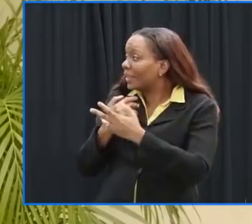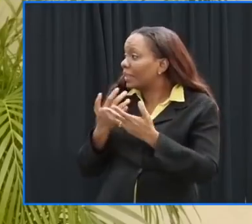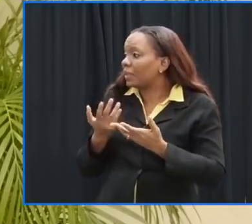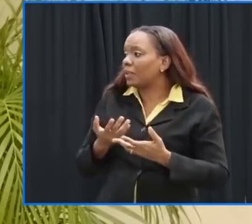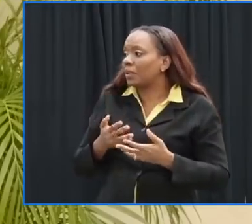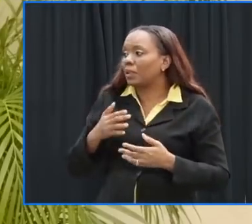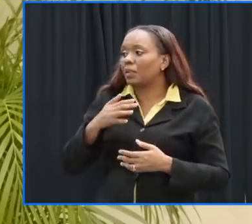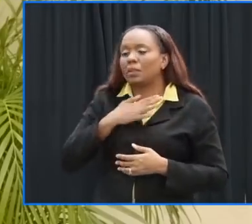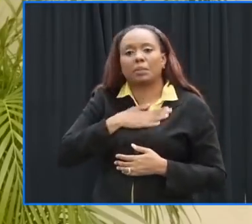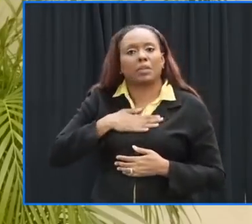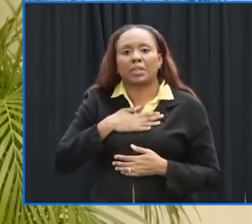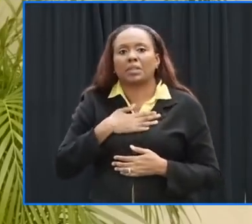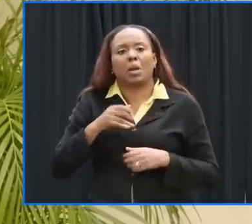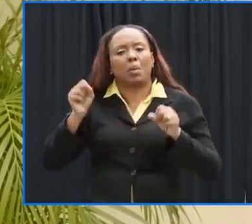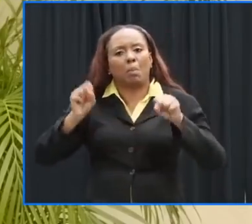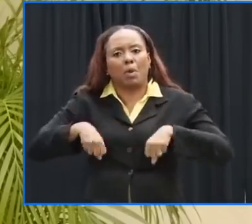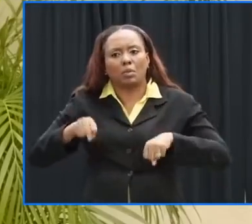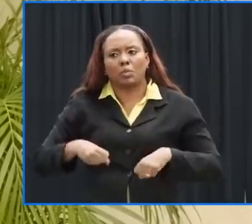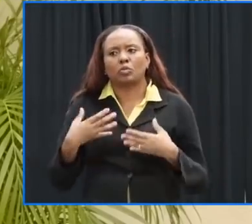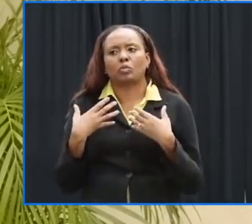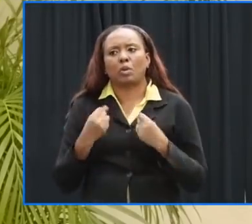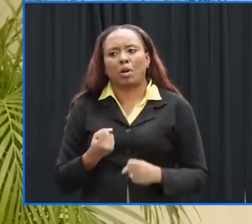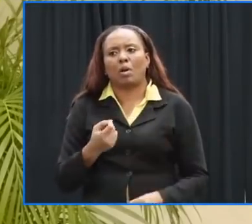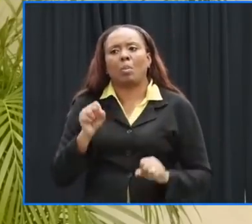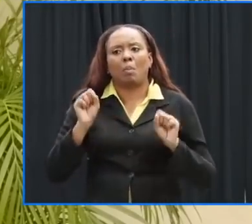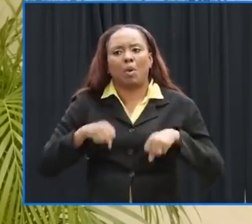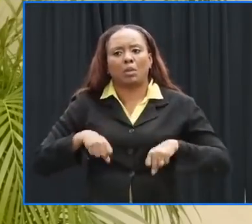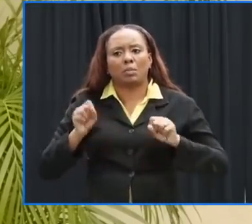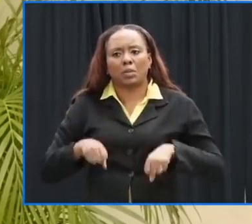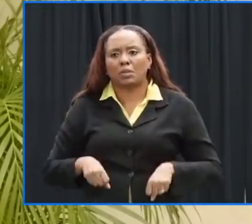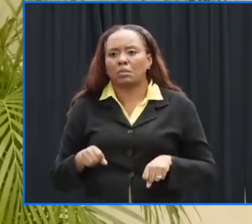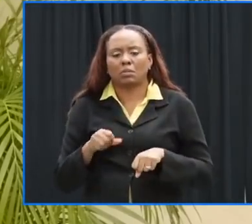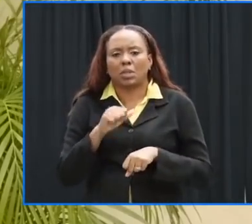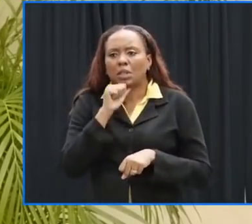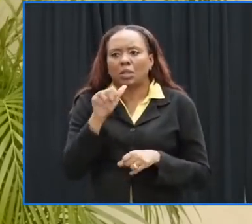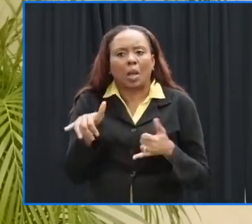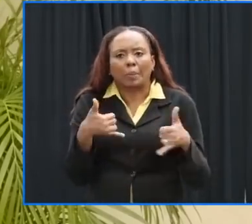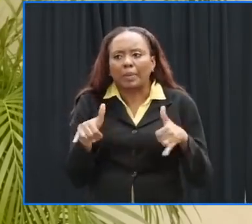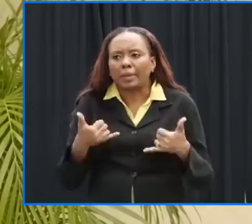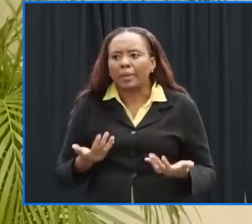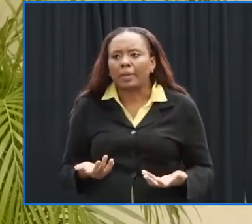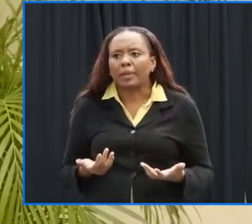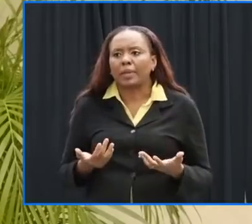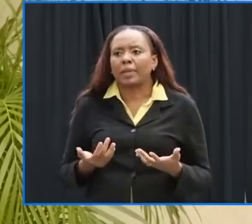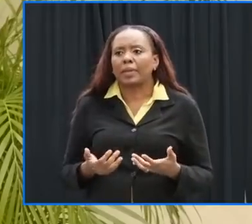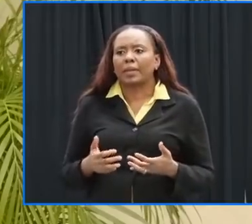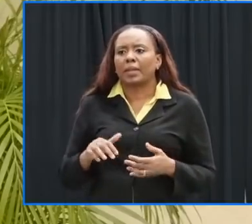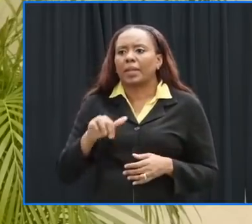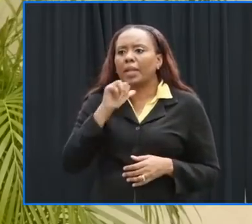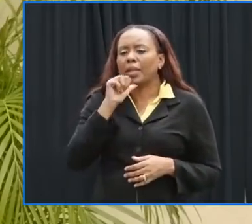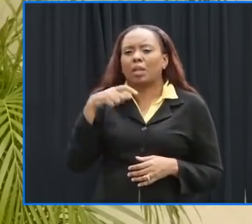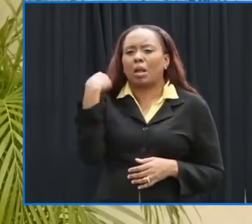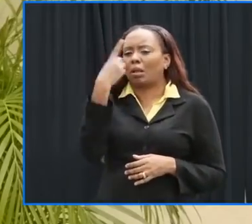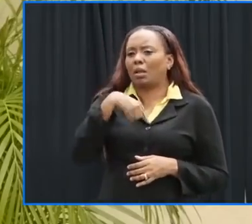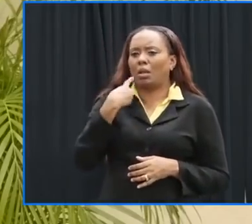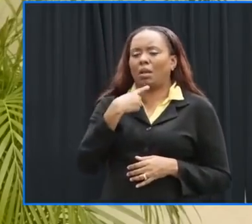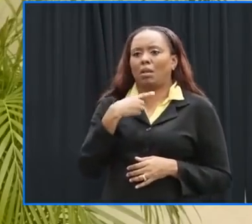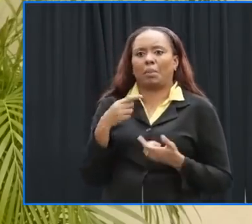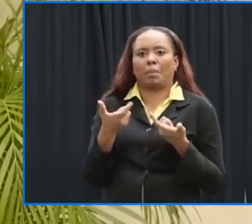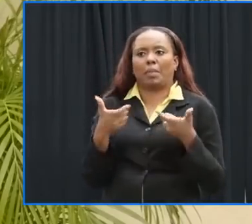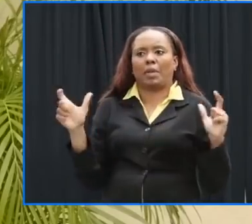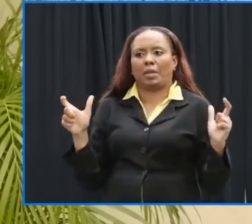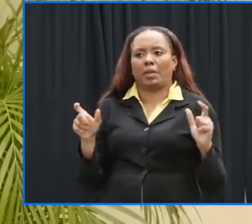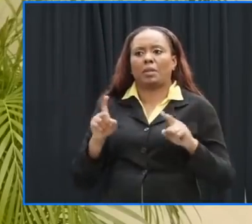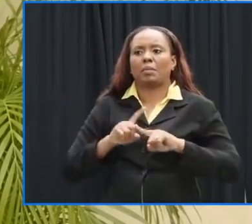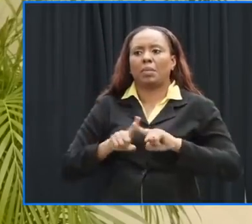always take it strong possibly it will happen and we shouldn't toy around with it on satellite imagery may not look that impressive but